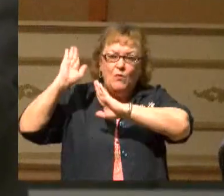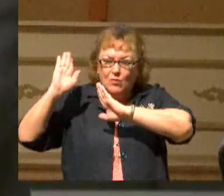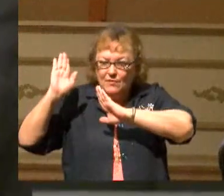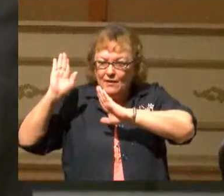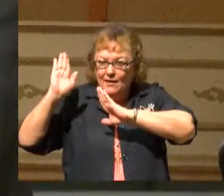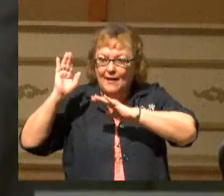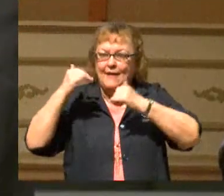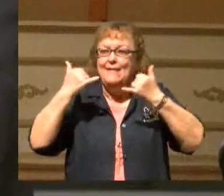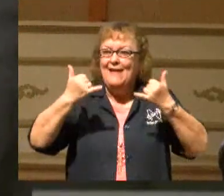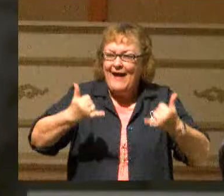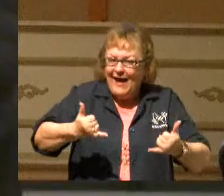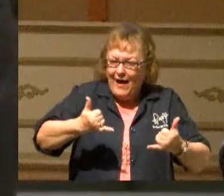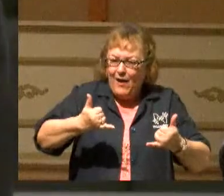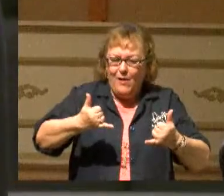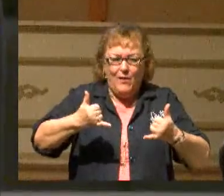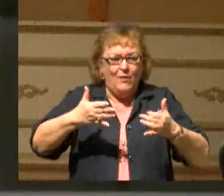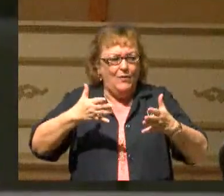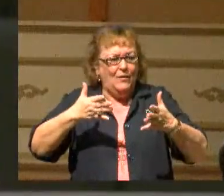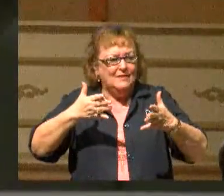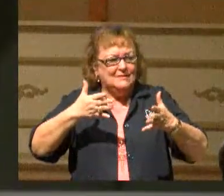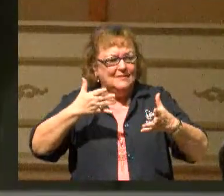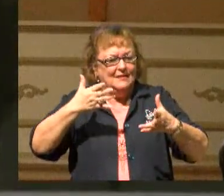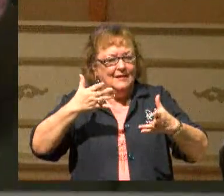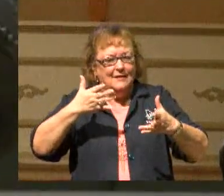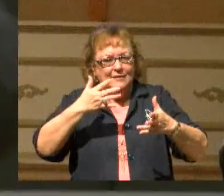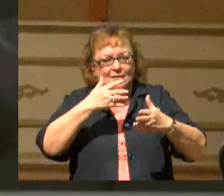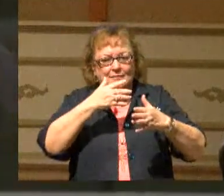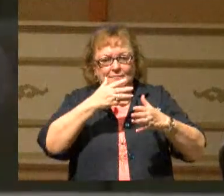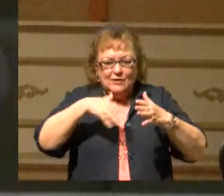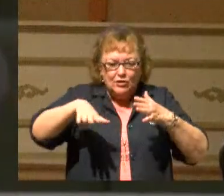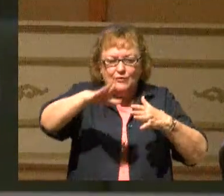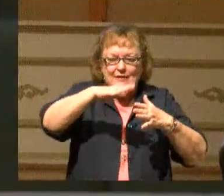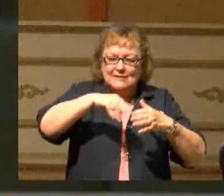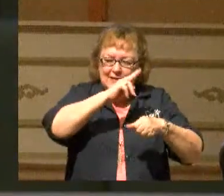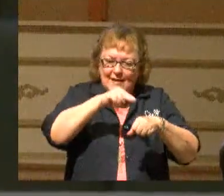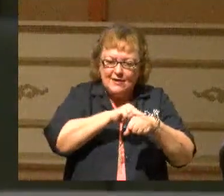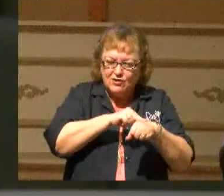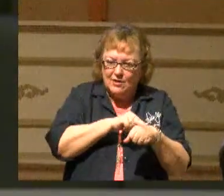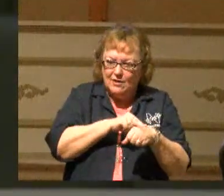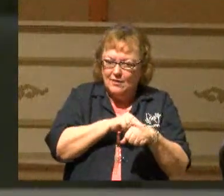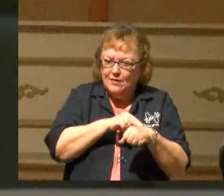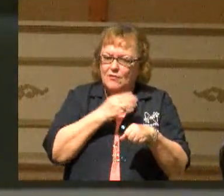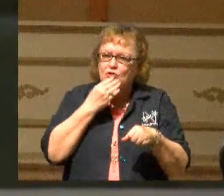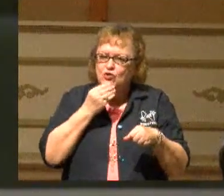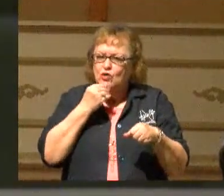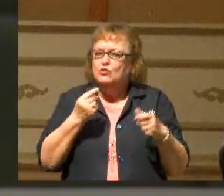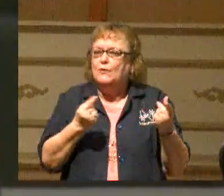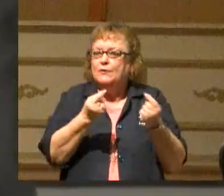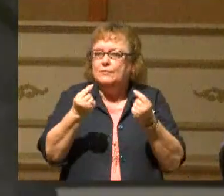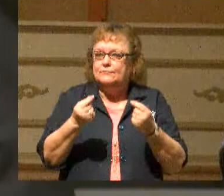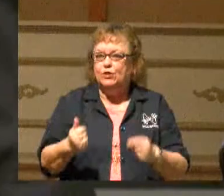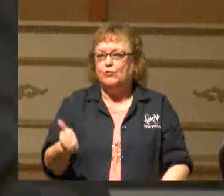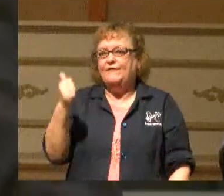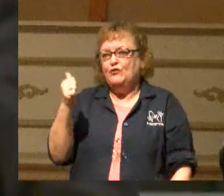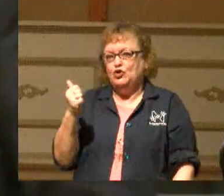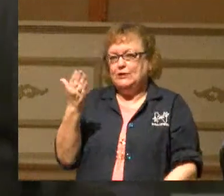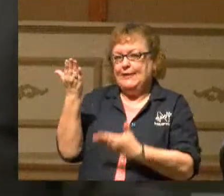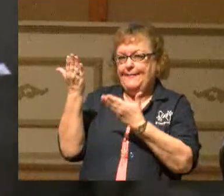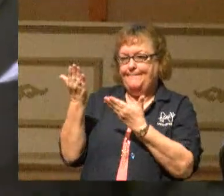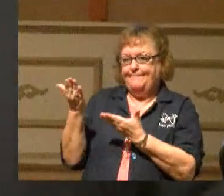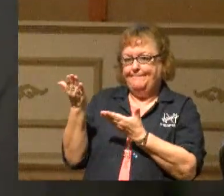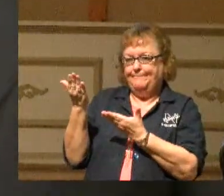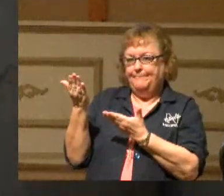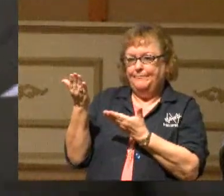And now, generally as a nation, they are refusing Him. And so, as a result,